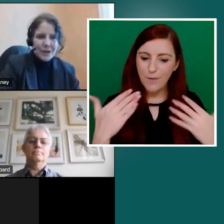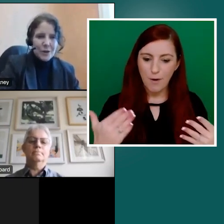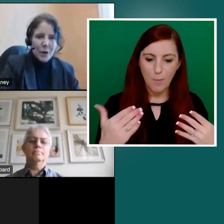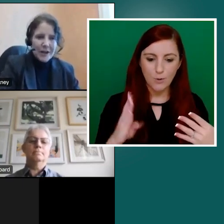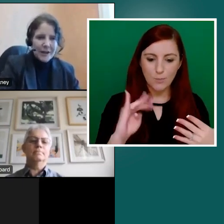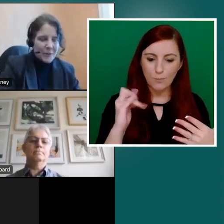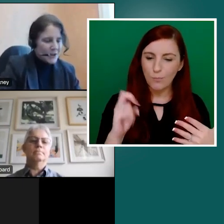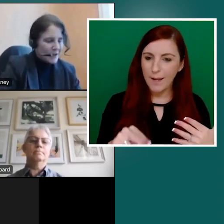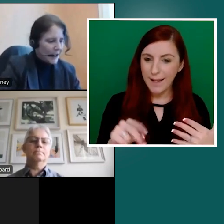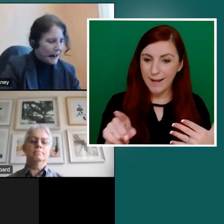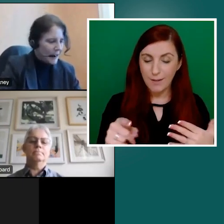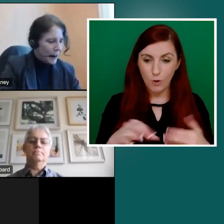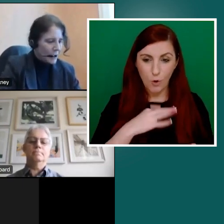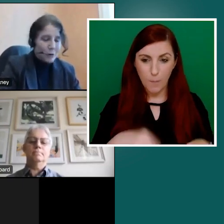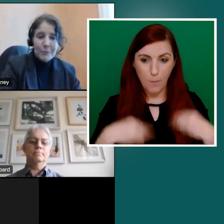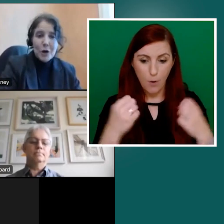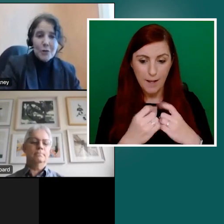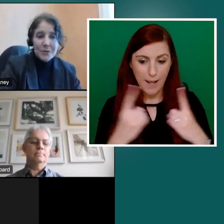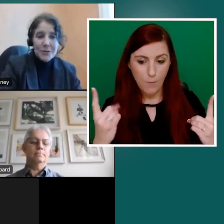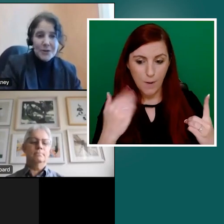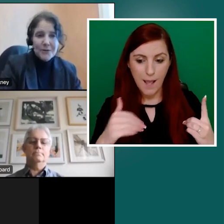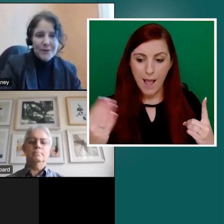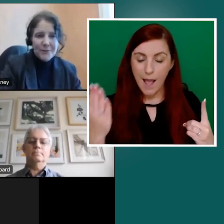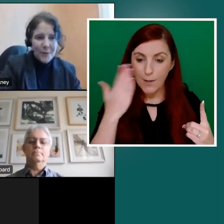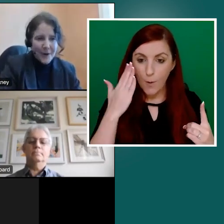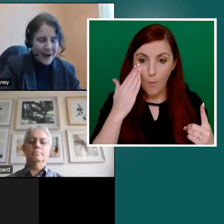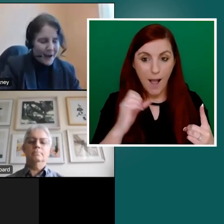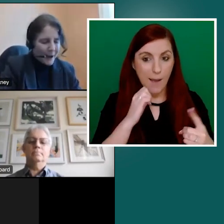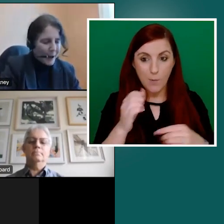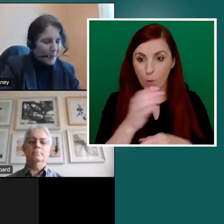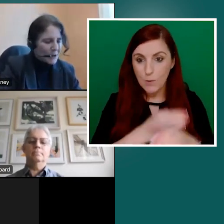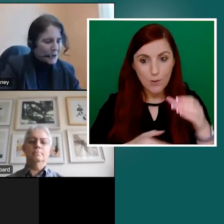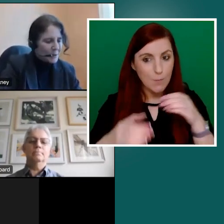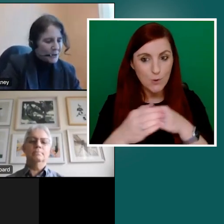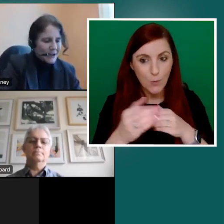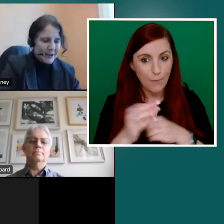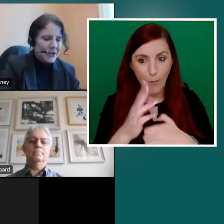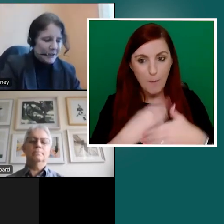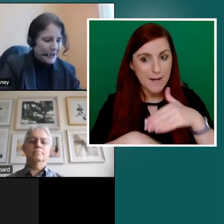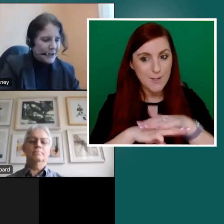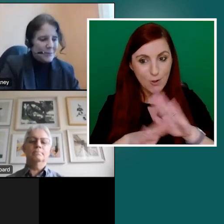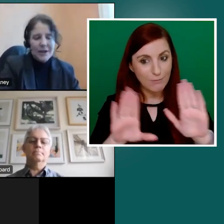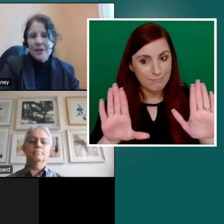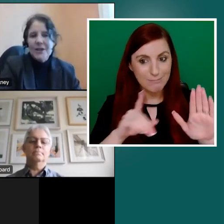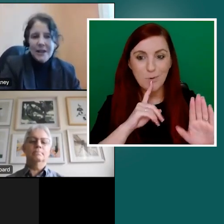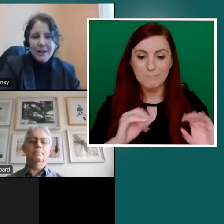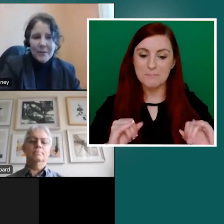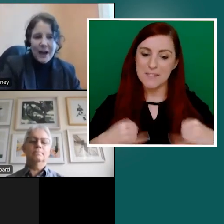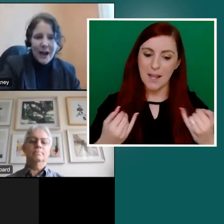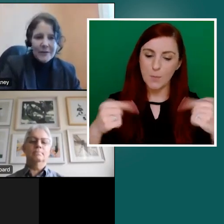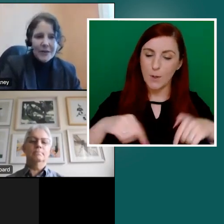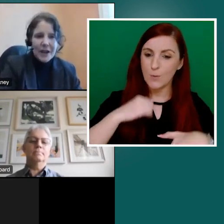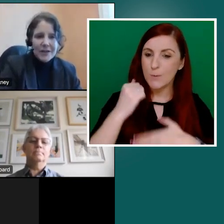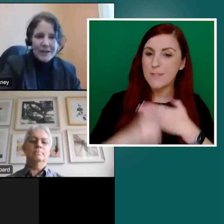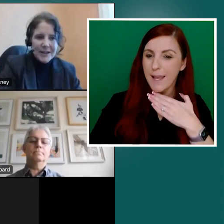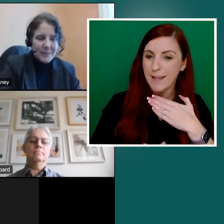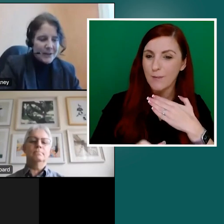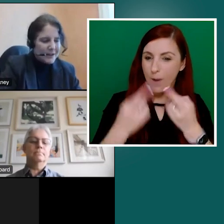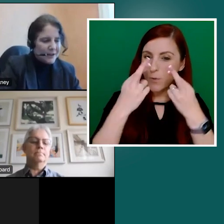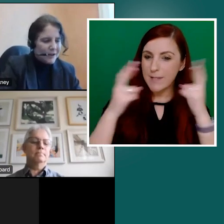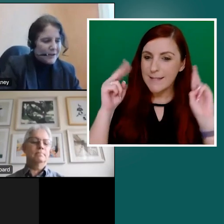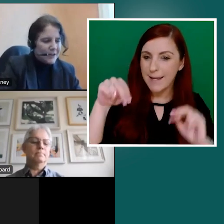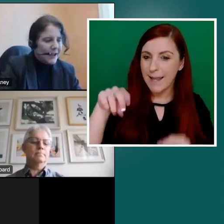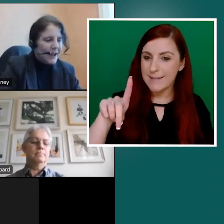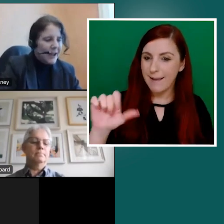And good morning, everybody. I know I'm no substitute for a Minister, but I am delighted to be here today on behalf of the National Disability